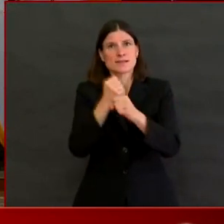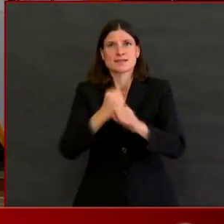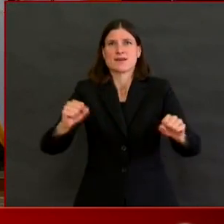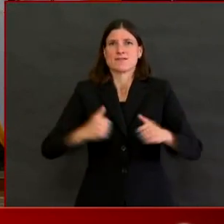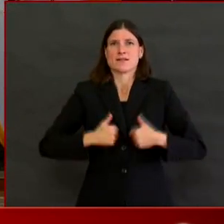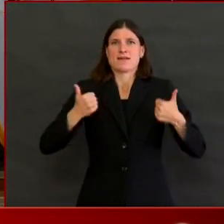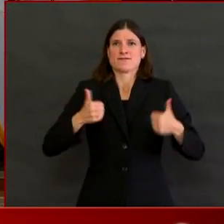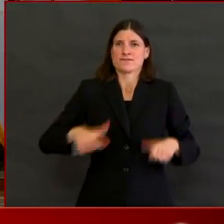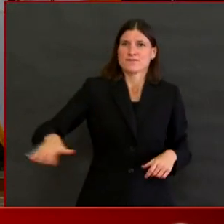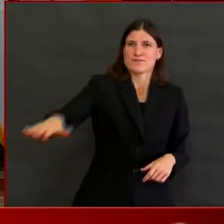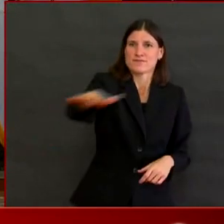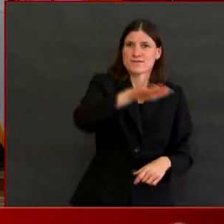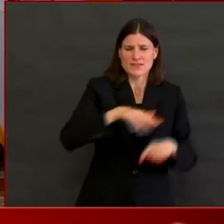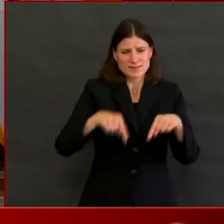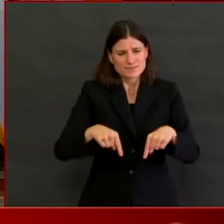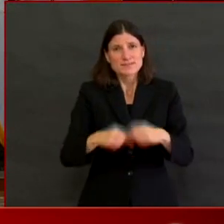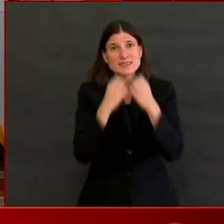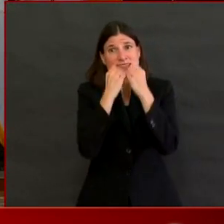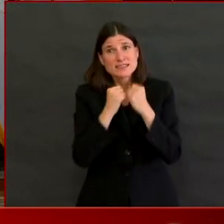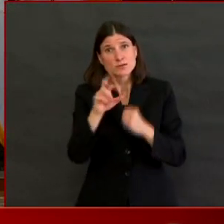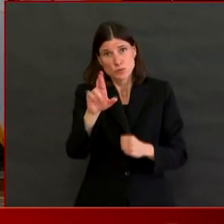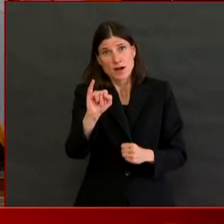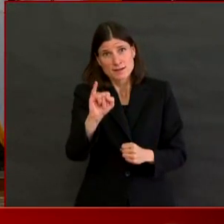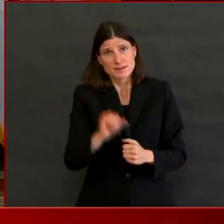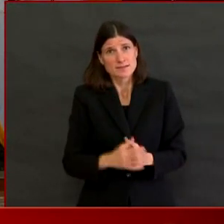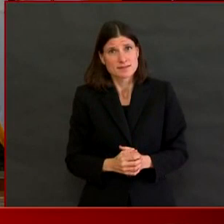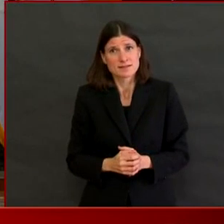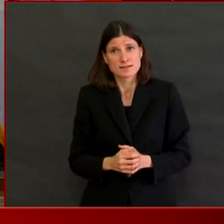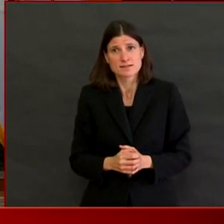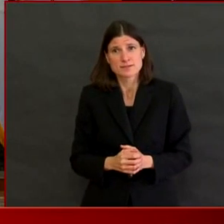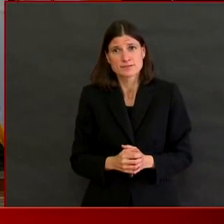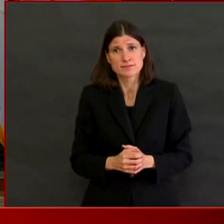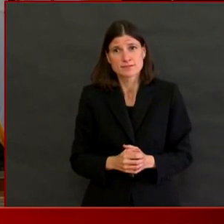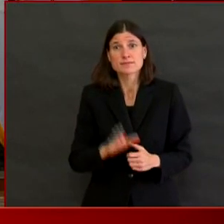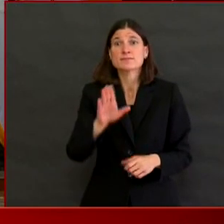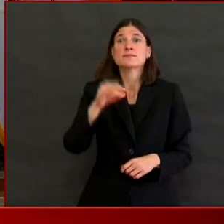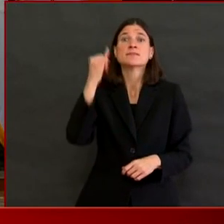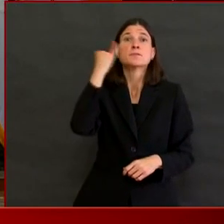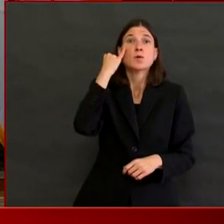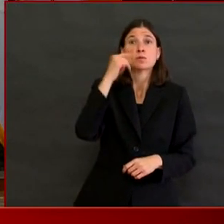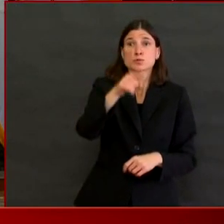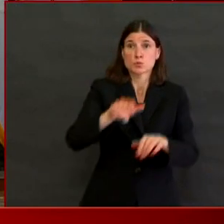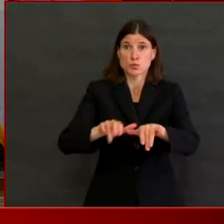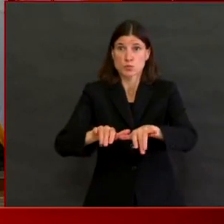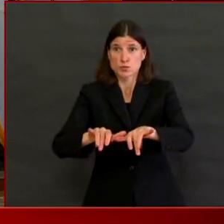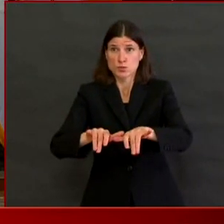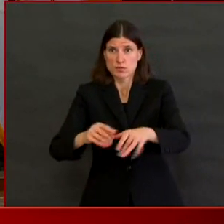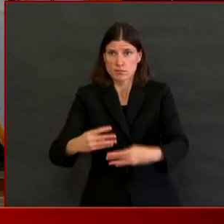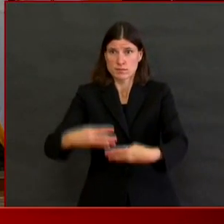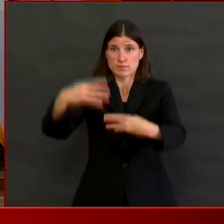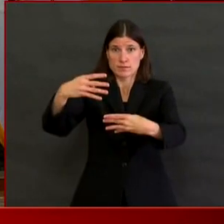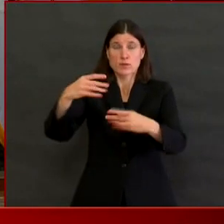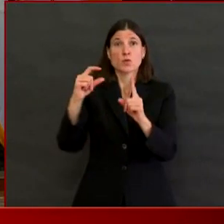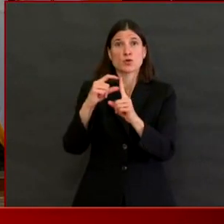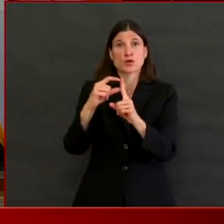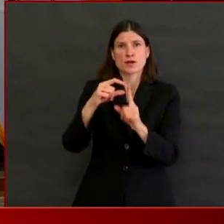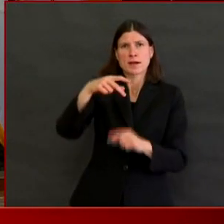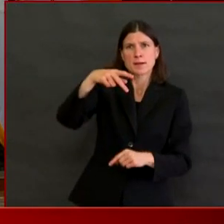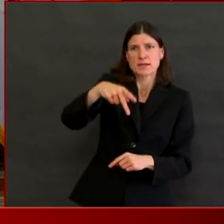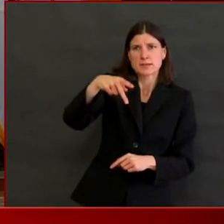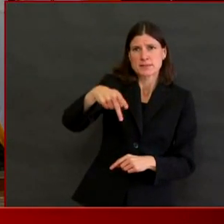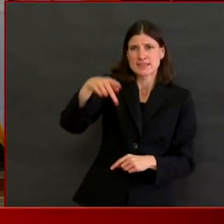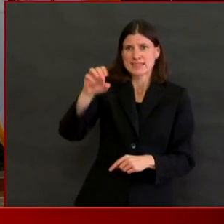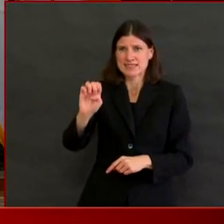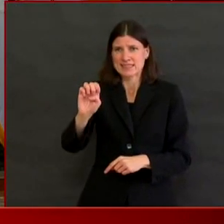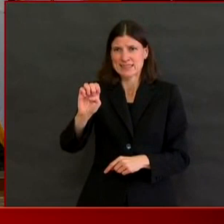you'll see links to hundreds of articles and tv stories about this problem, littering